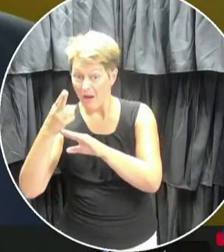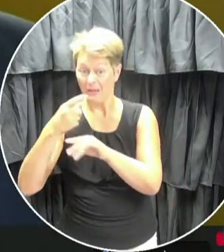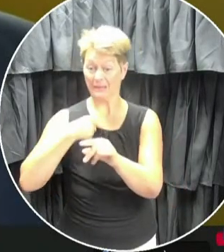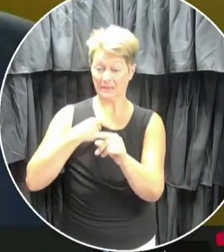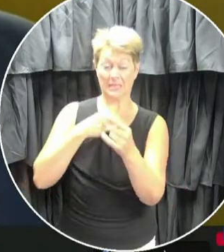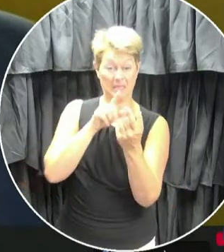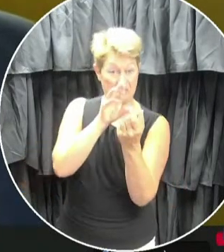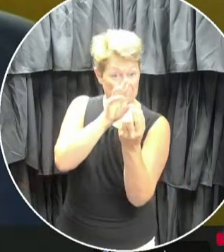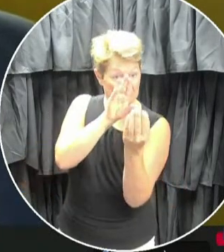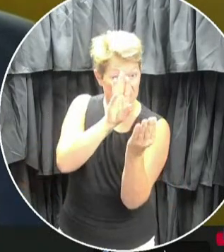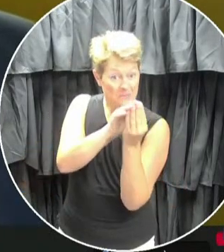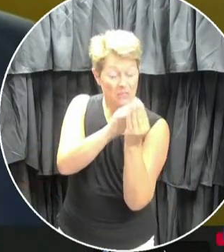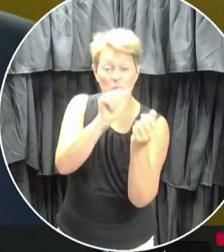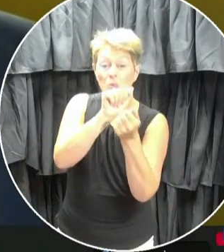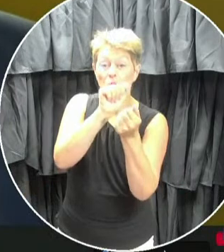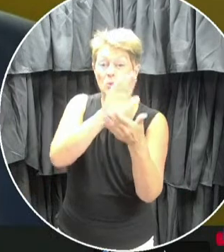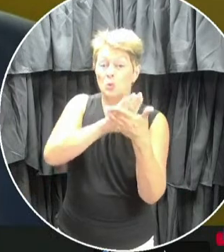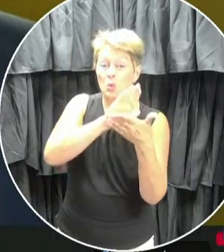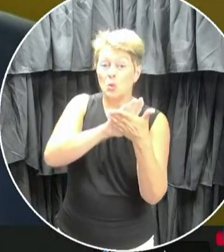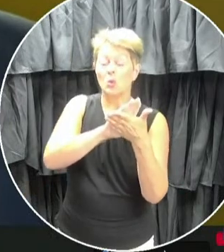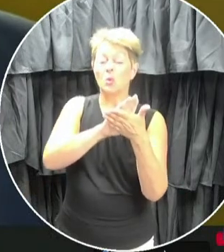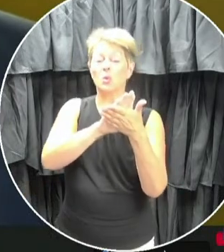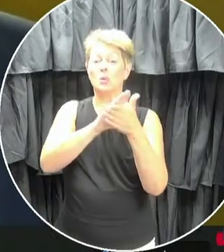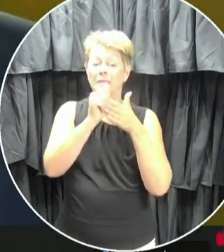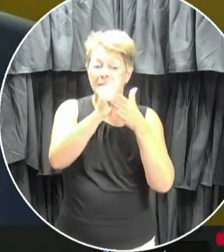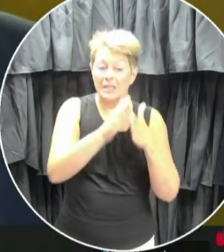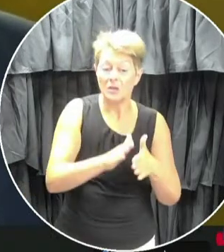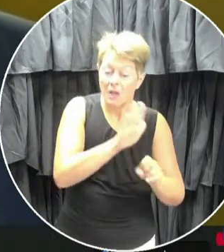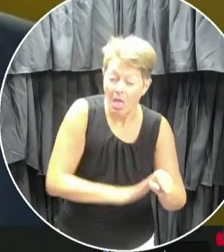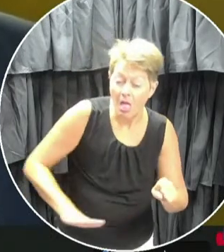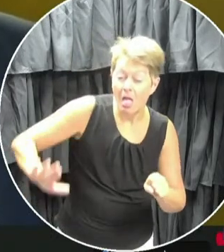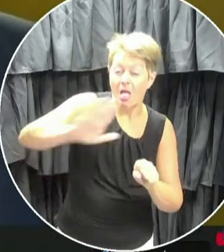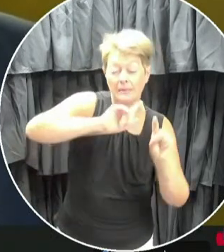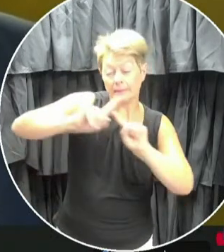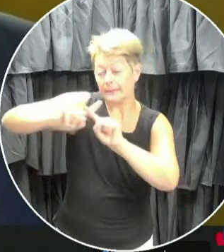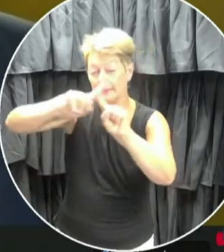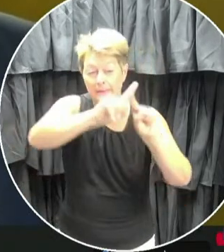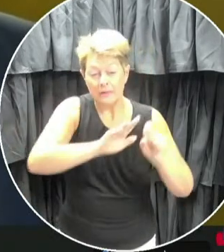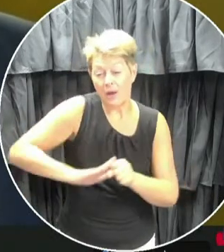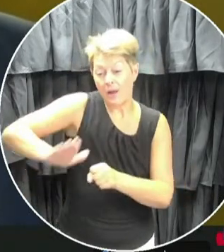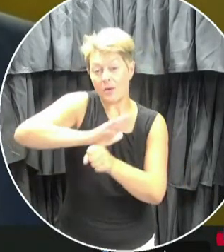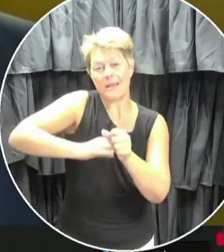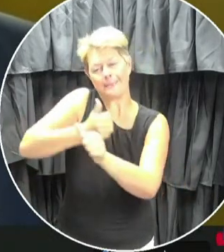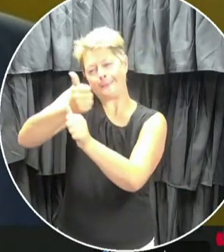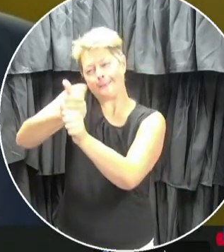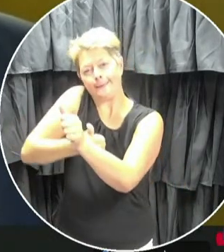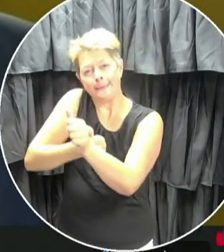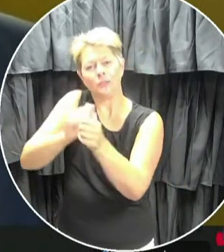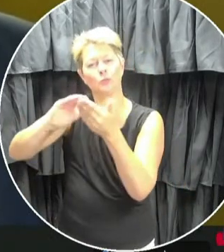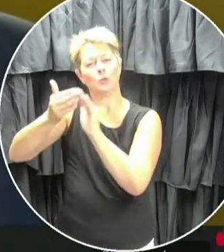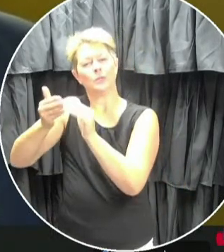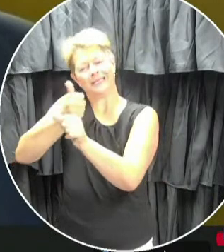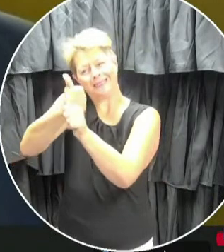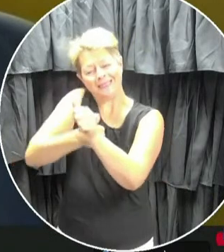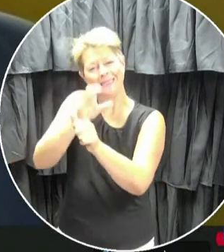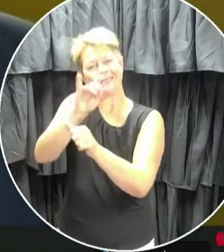meeting with school district leaders from across the country and other jurisdictions as well. Every jurisdiction has its own unique challenges, but one thing